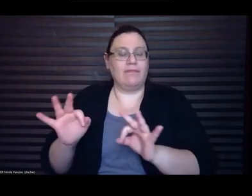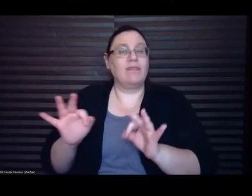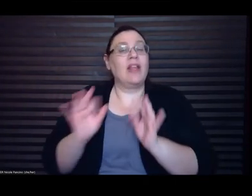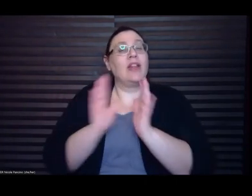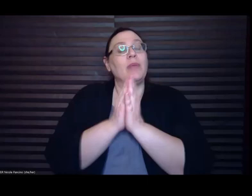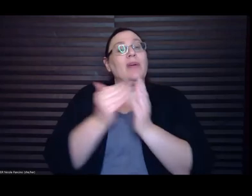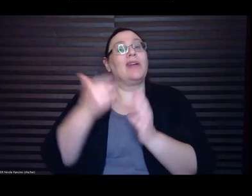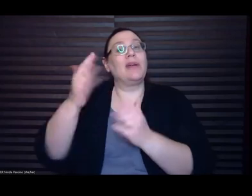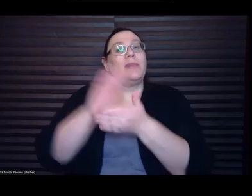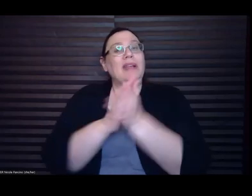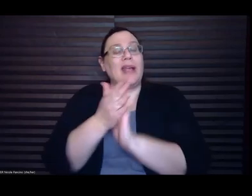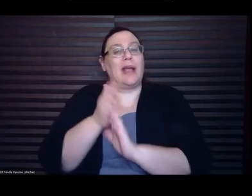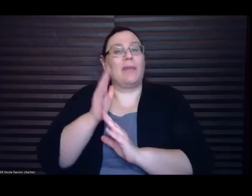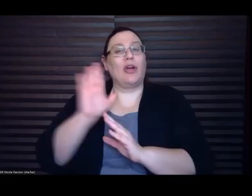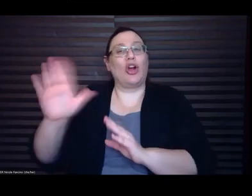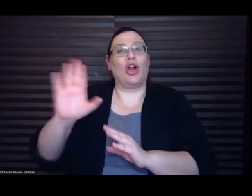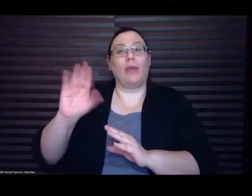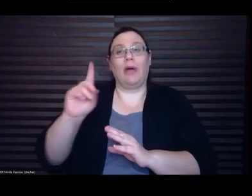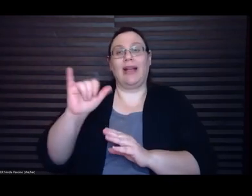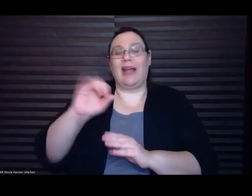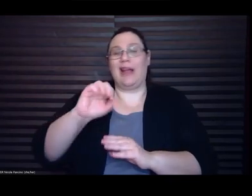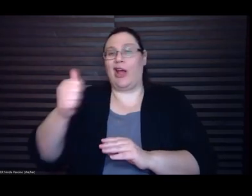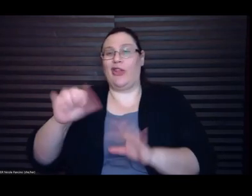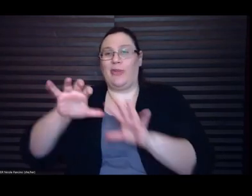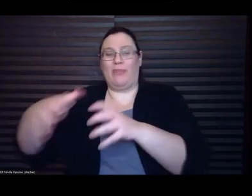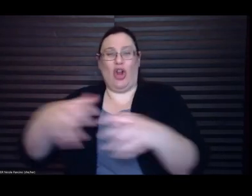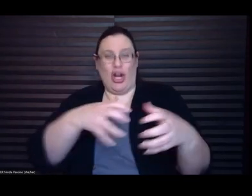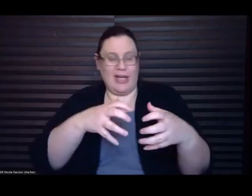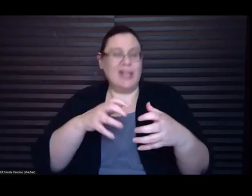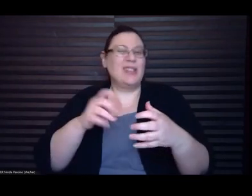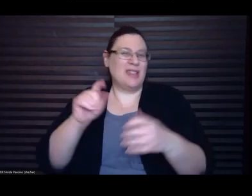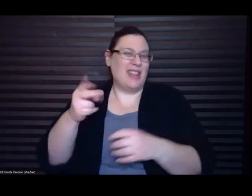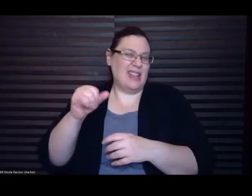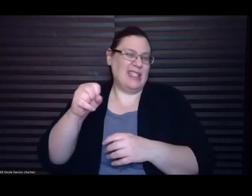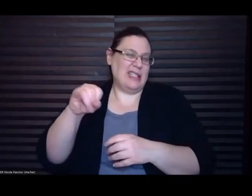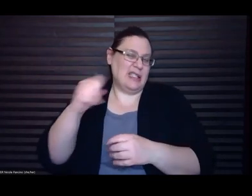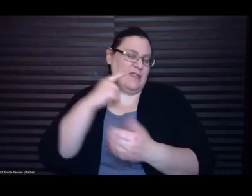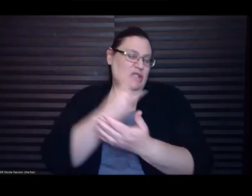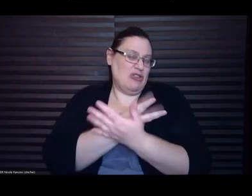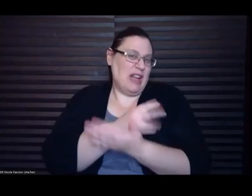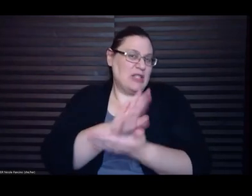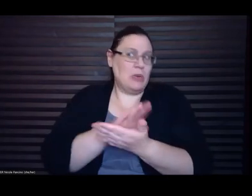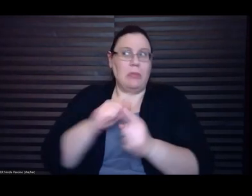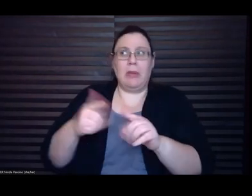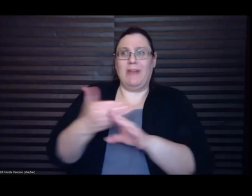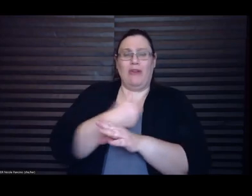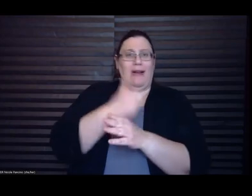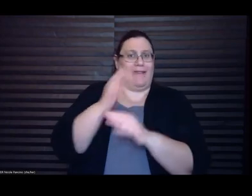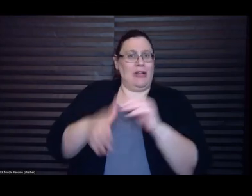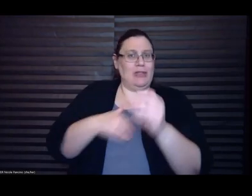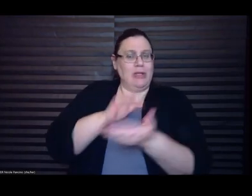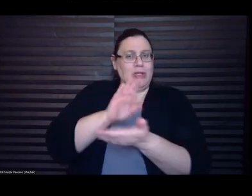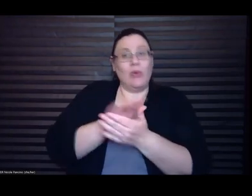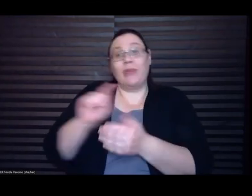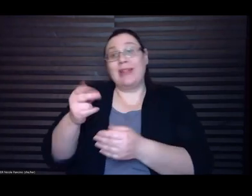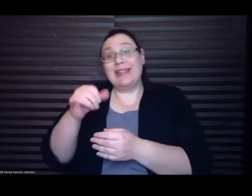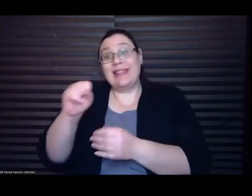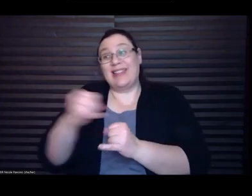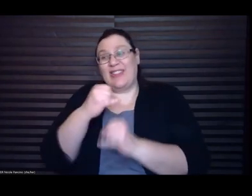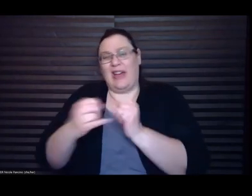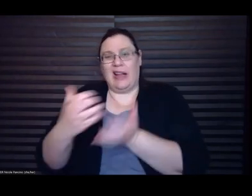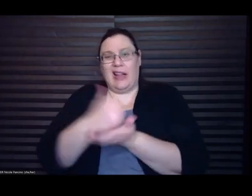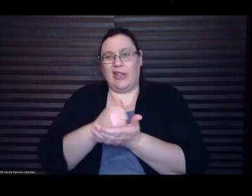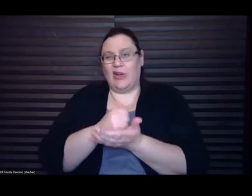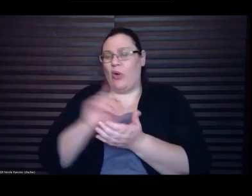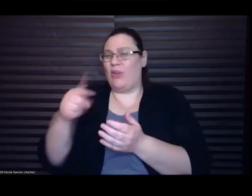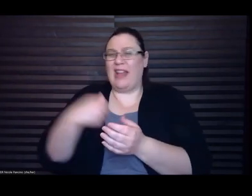school, the thesis and the final collection only have three overlapping stories. So basically I, like, had a thesis, gave it that